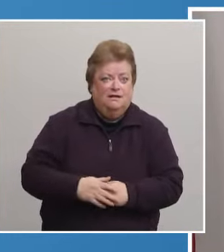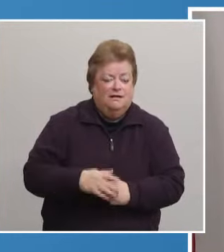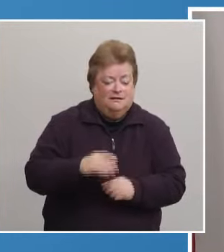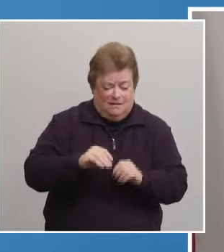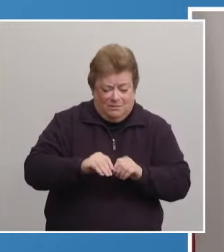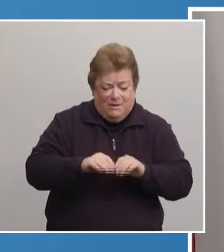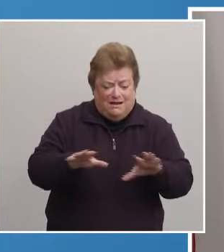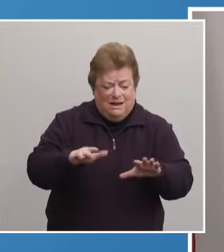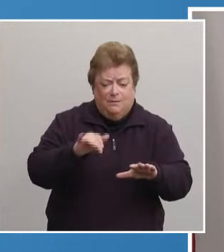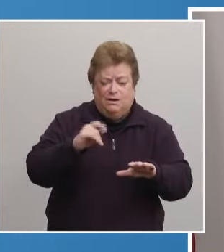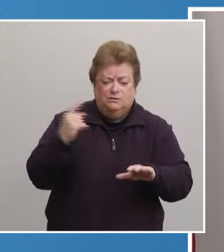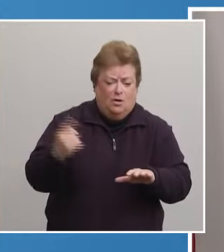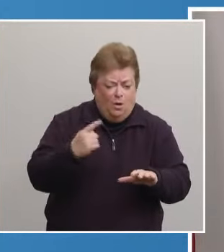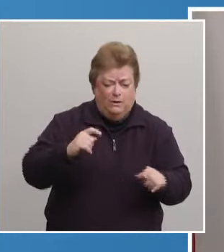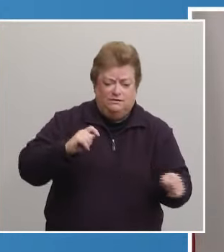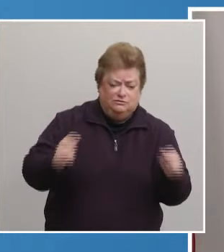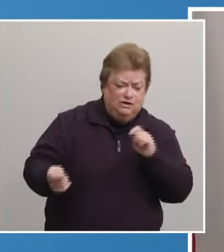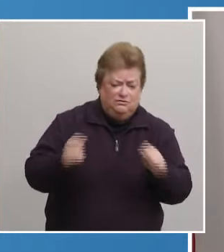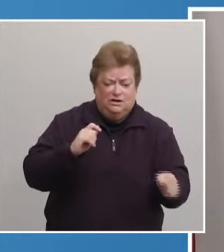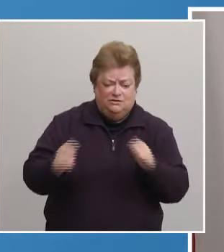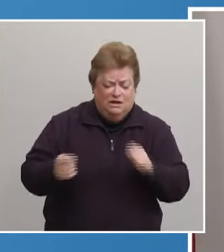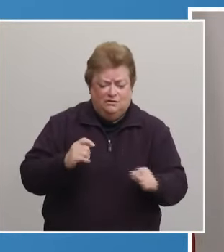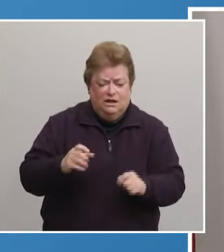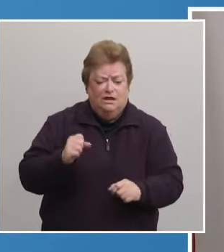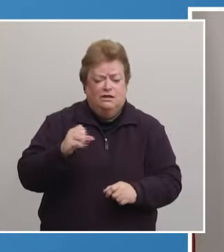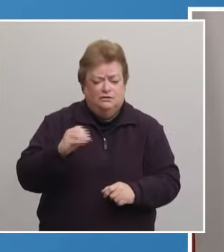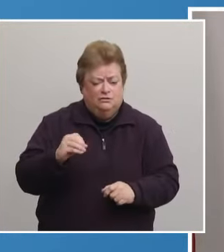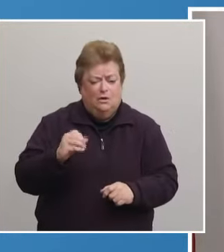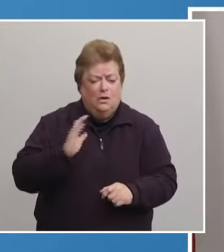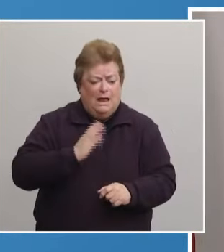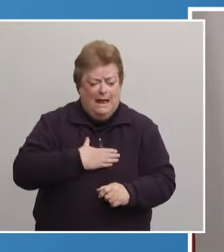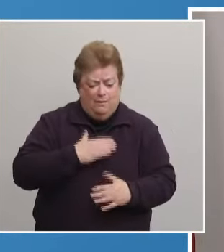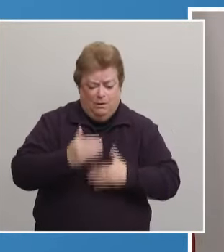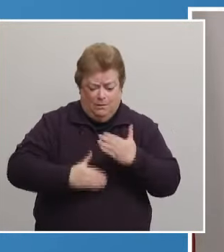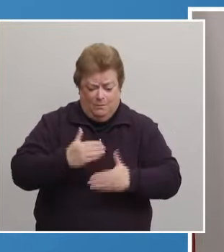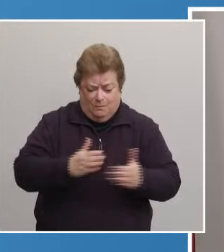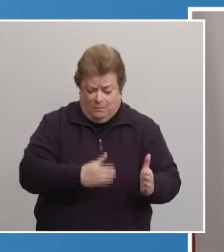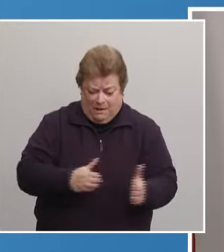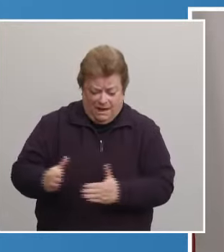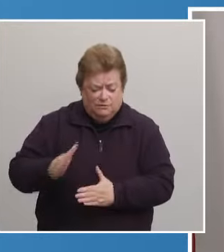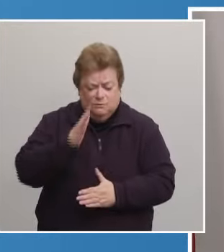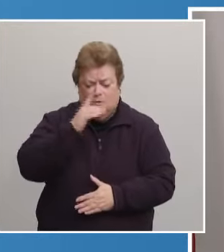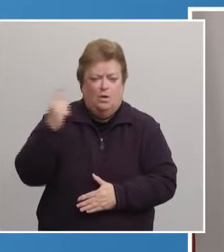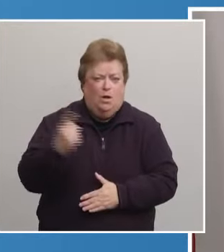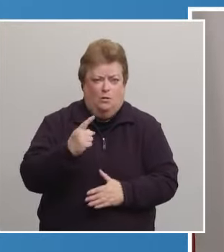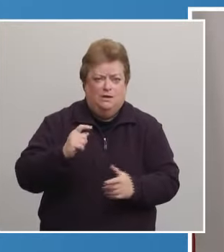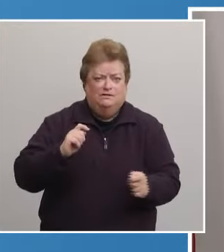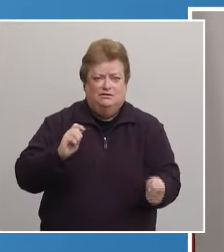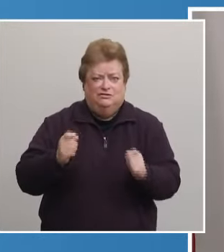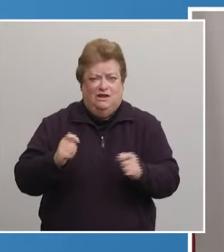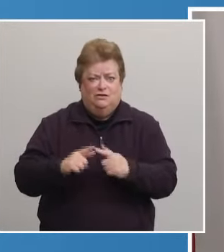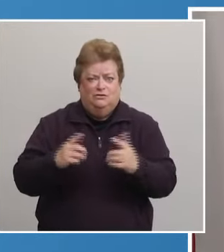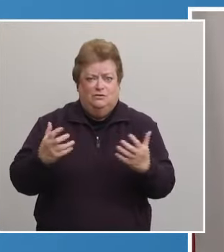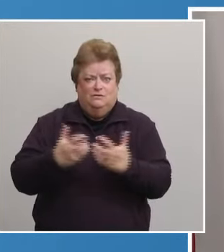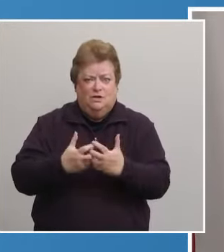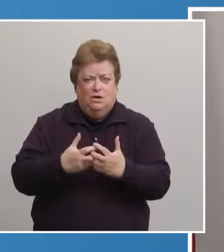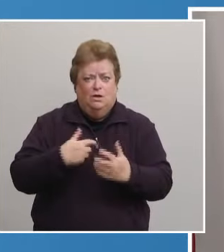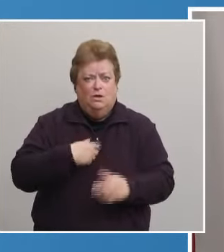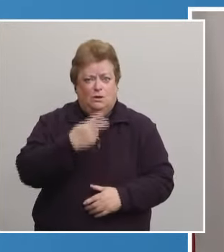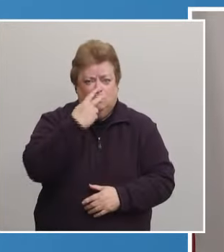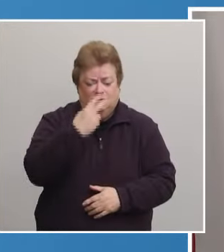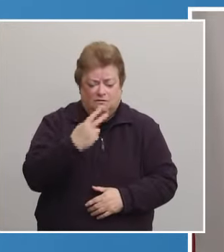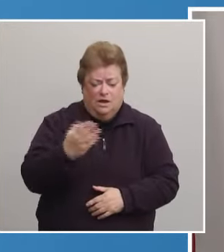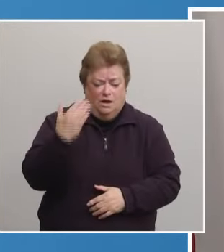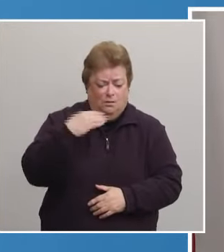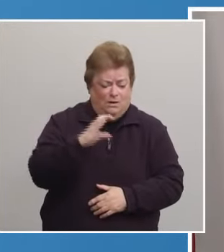situation and therefore operations can and will change as circumstances do. We saw that happen a few weeks ago when the